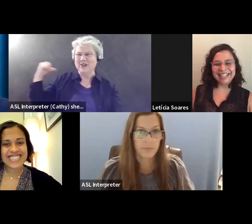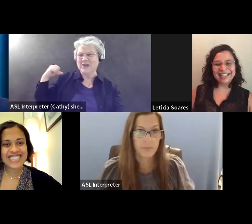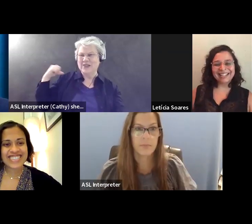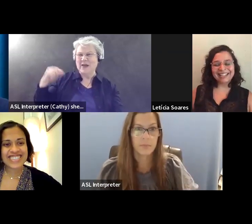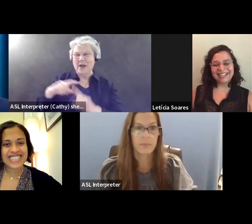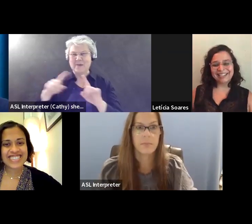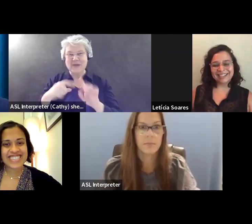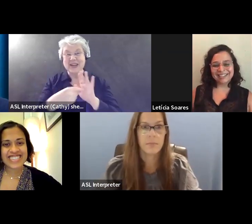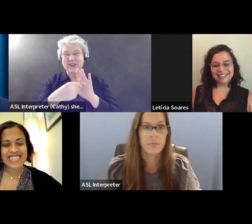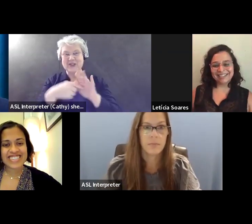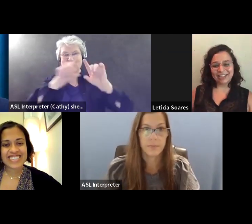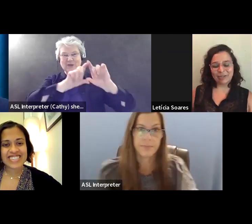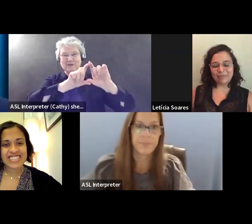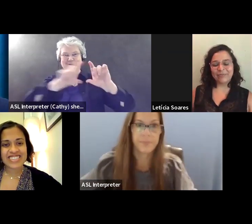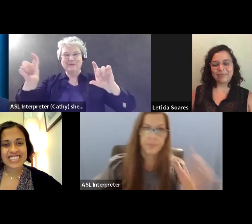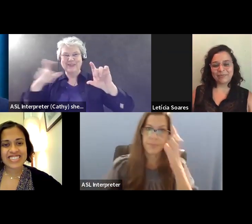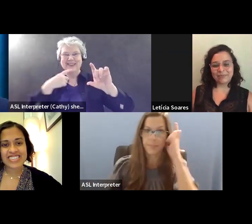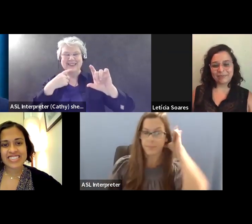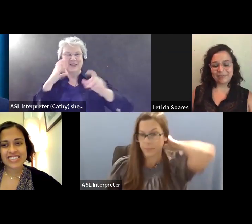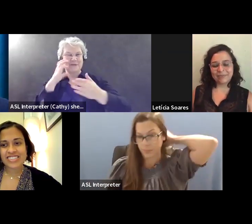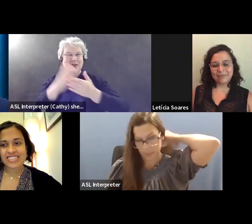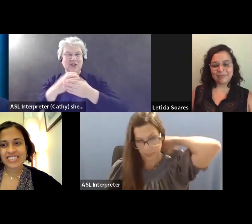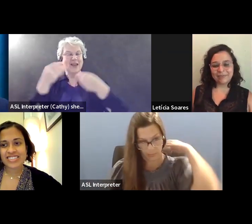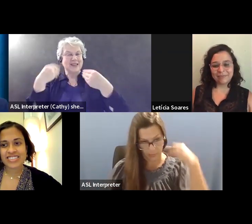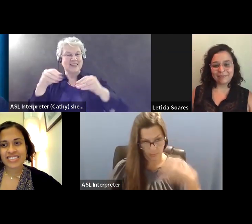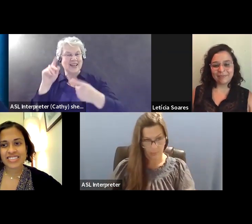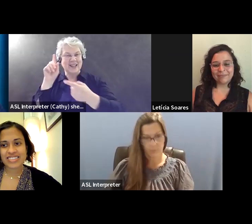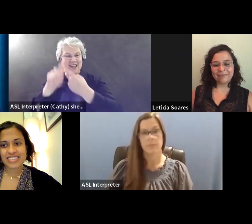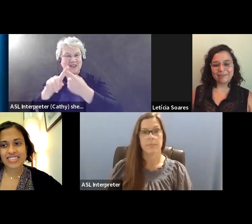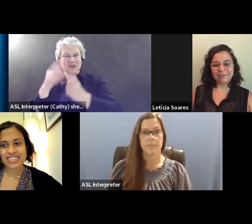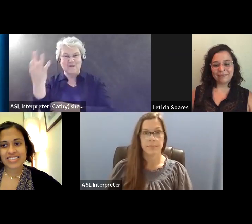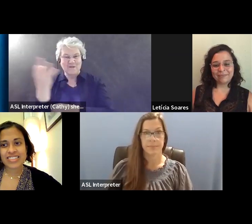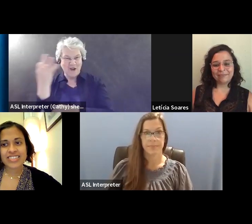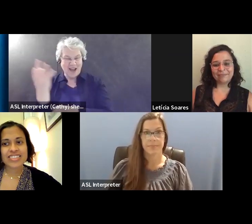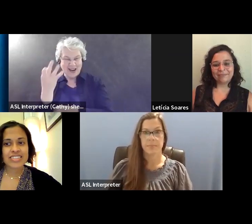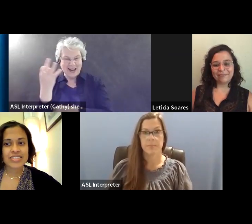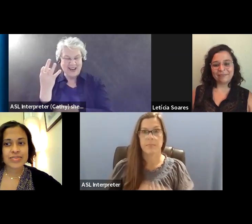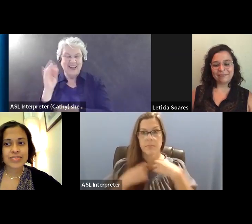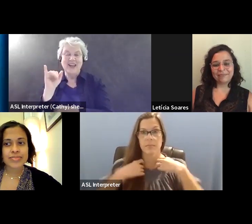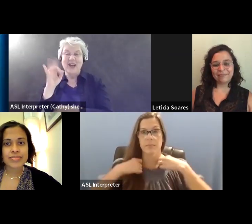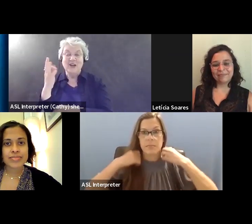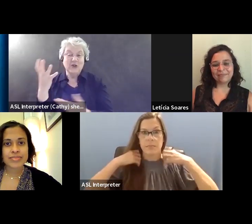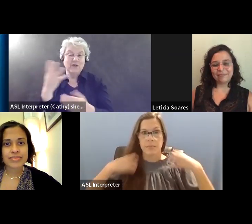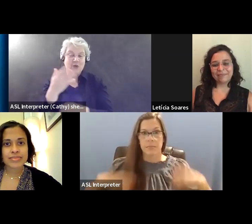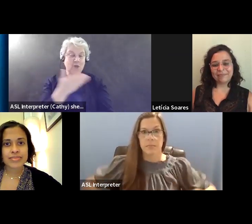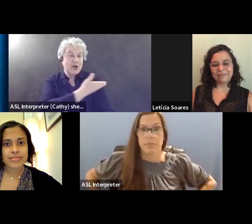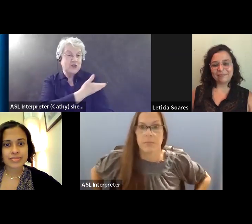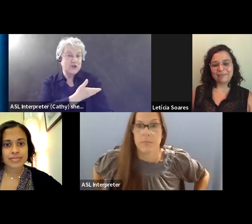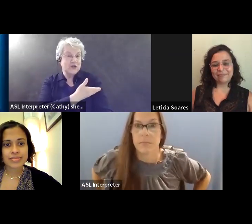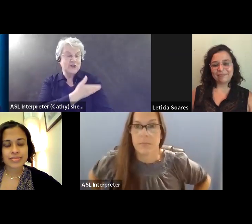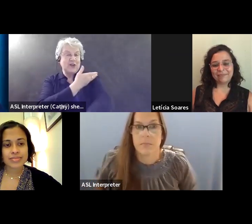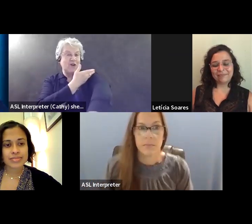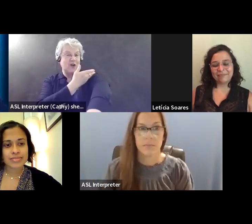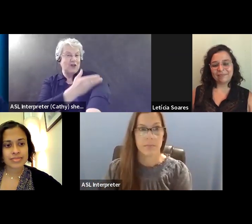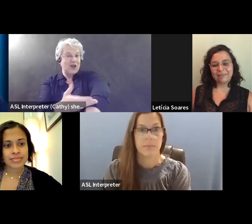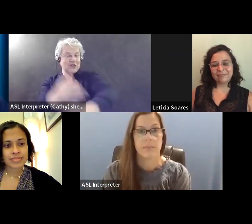good thing on the back. There's a good photo of it. Um, they're on sale until Friday. Okay. So if you want to get hold of a short sleeve t-shirt or a long sleeve t-shirt